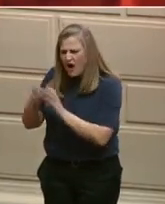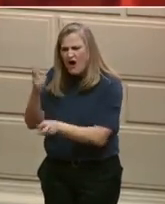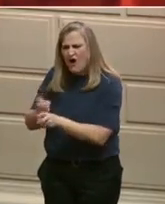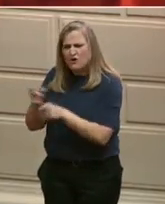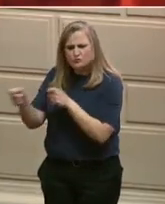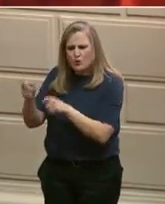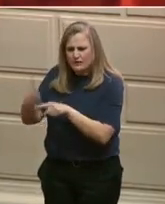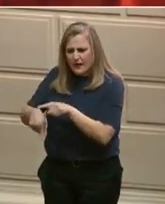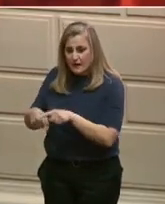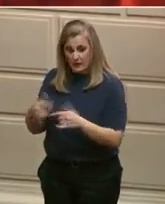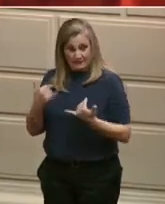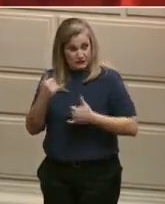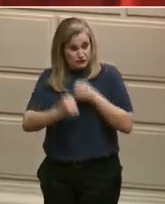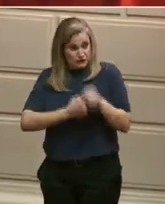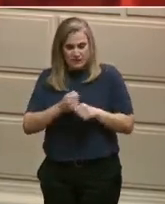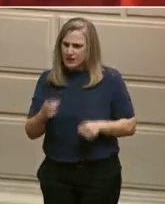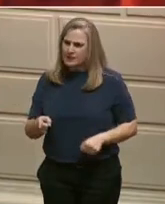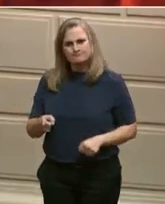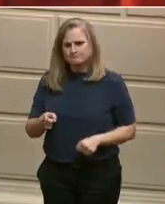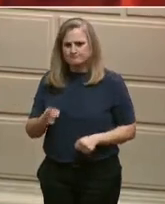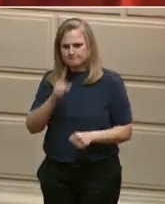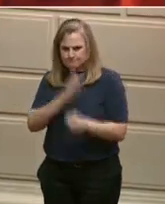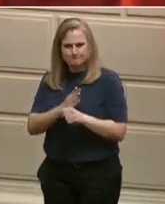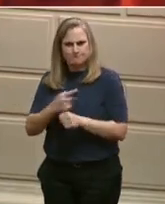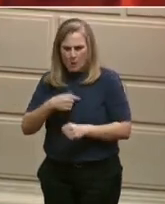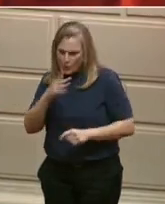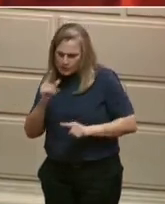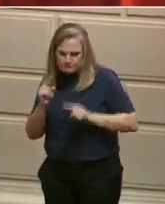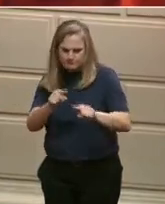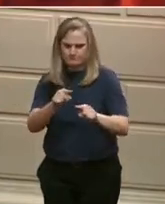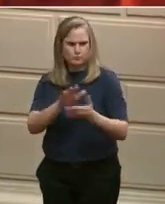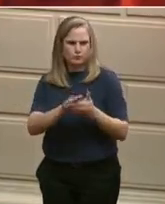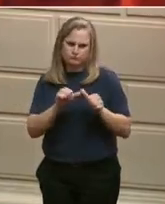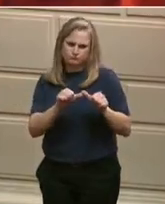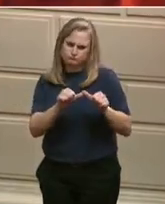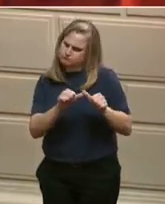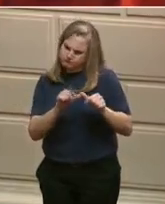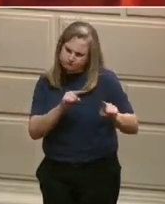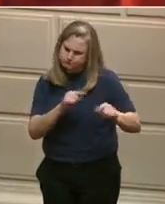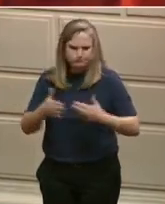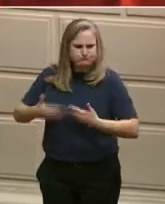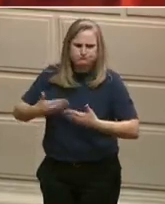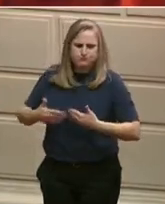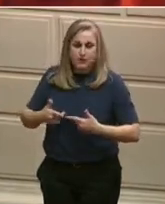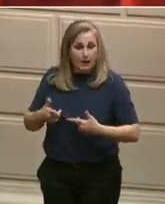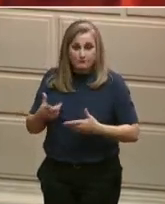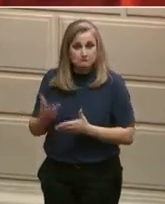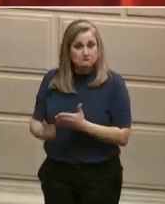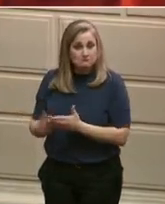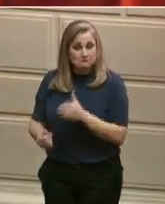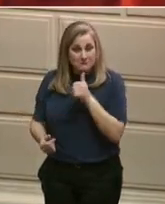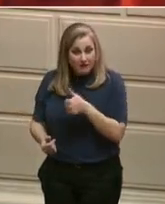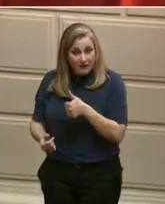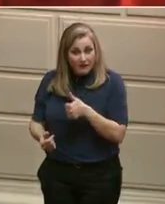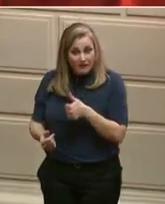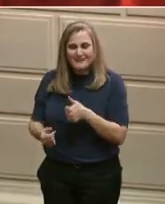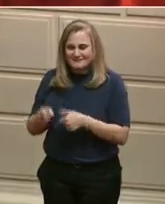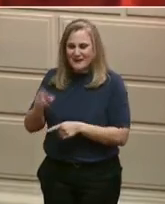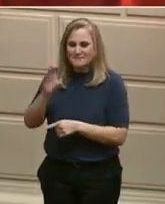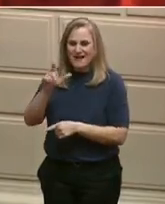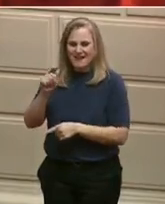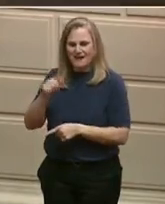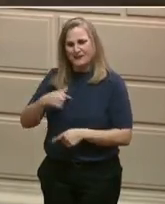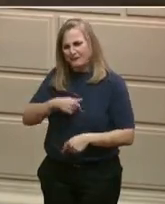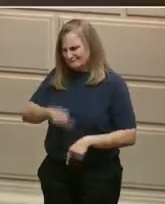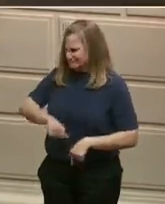this year, she's on track and no longer chronically absent. Bella, Rhode Island is proud of you. Please stand up and let